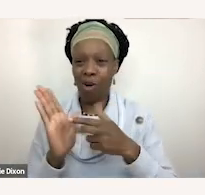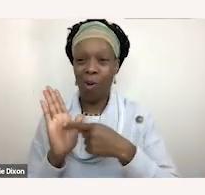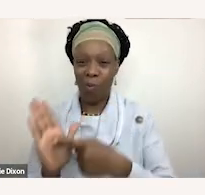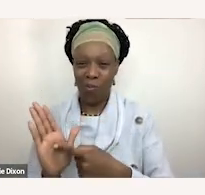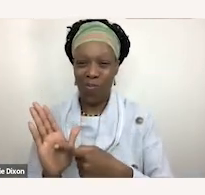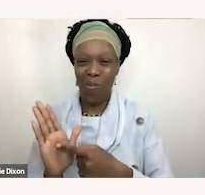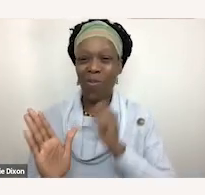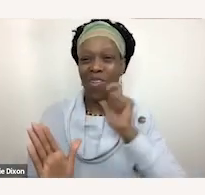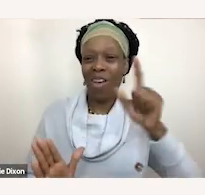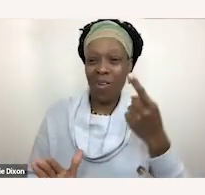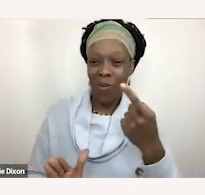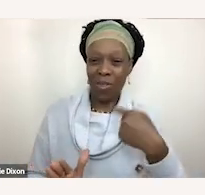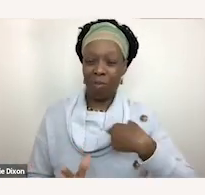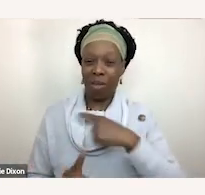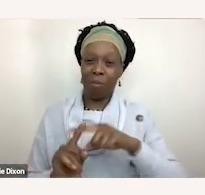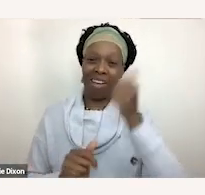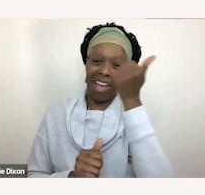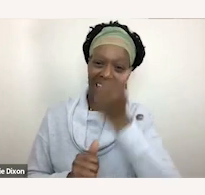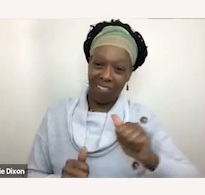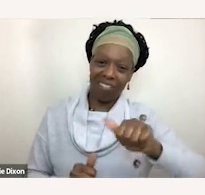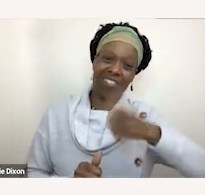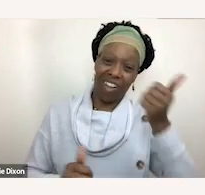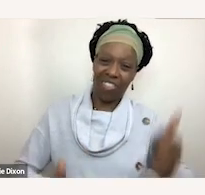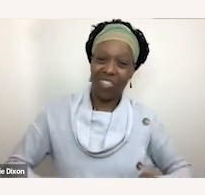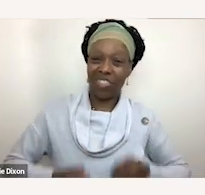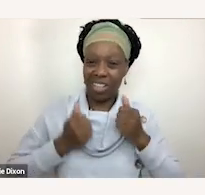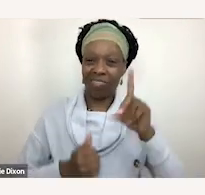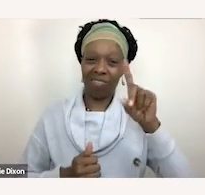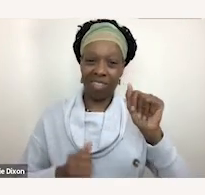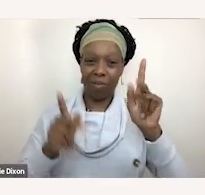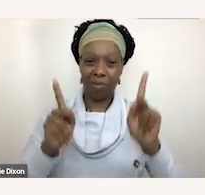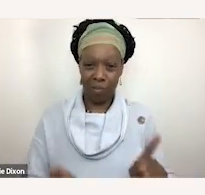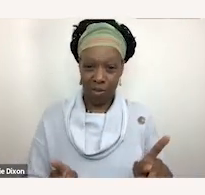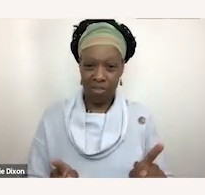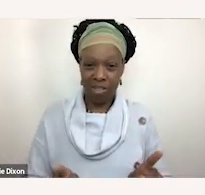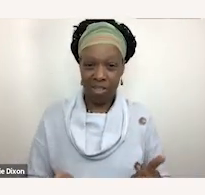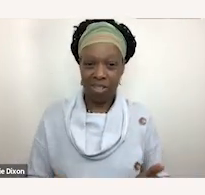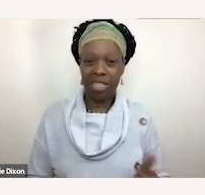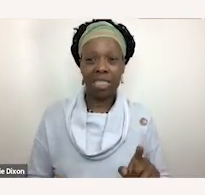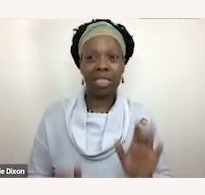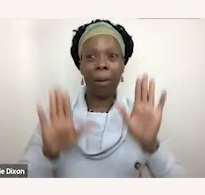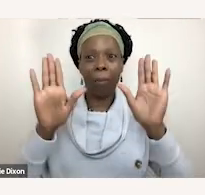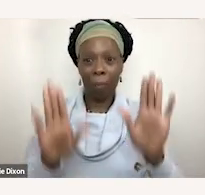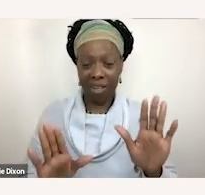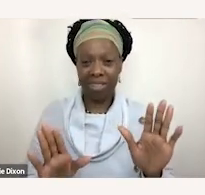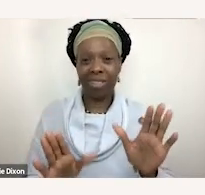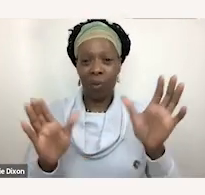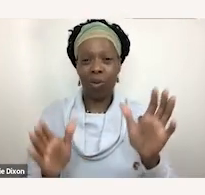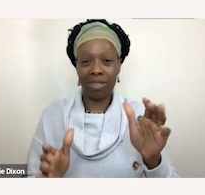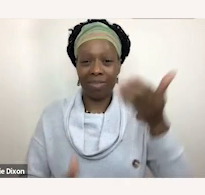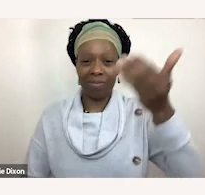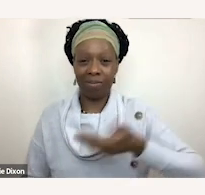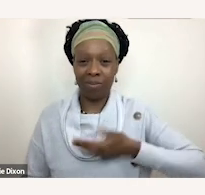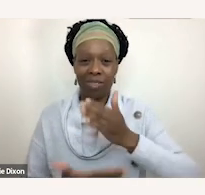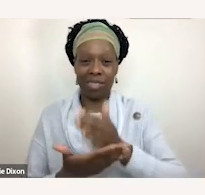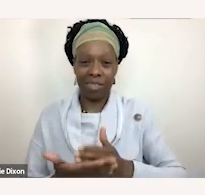person she's pretty phenomenal and so i want to introduce you all to some of the activists who